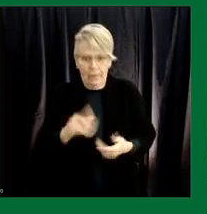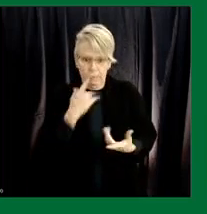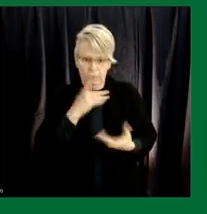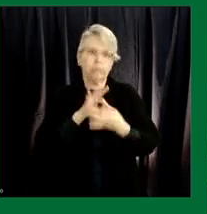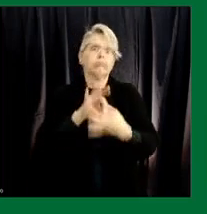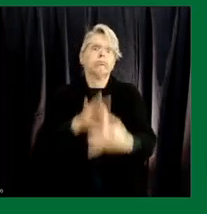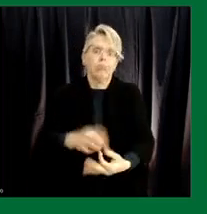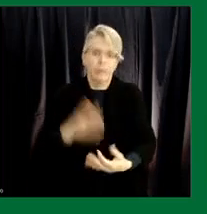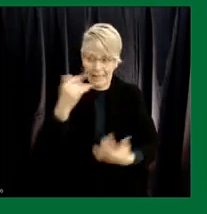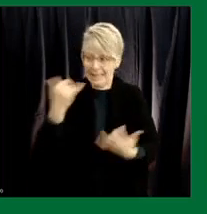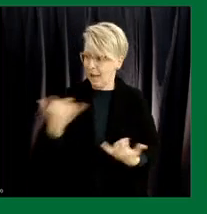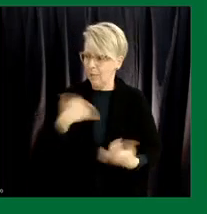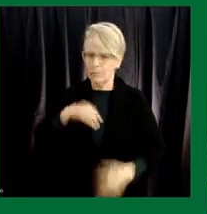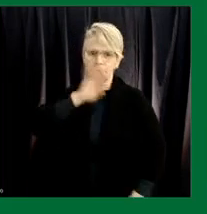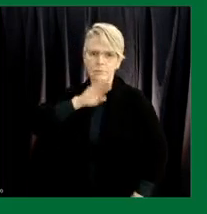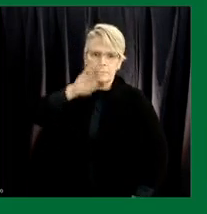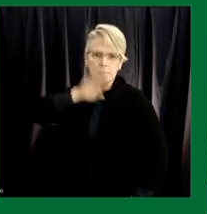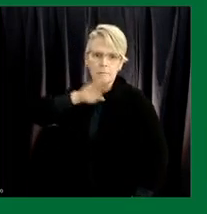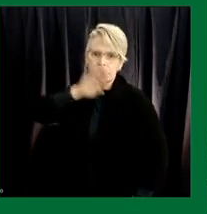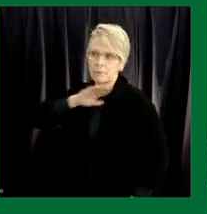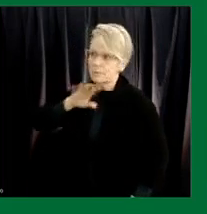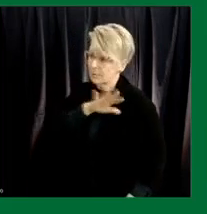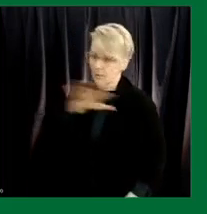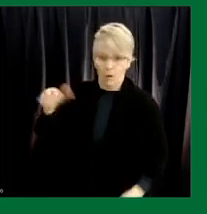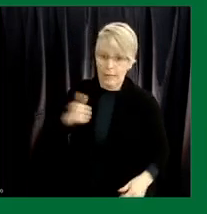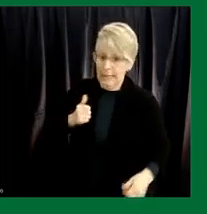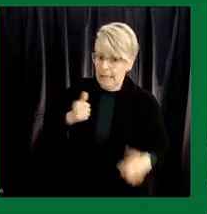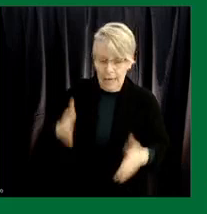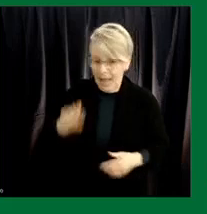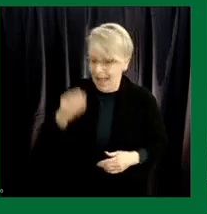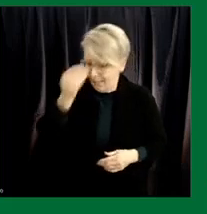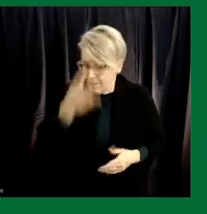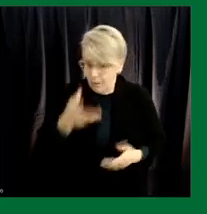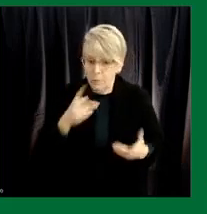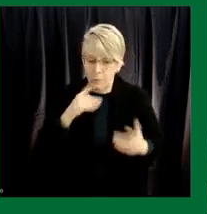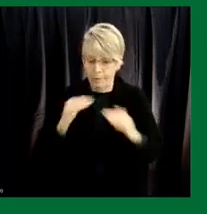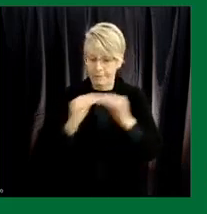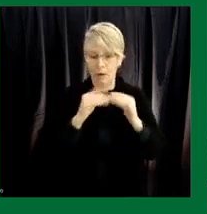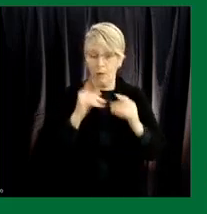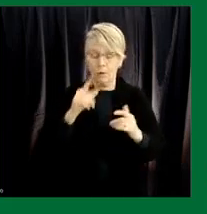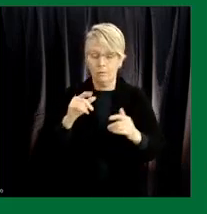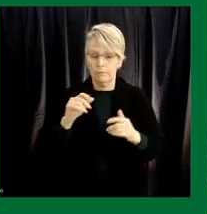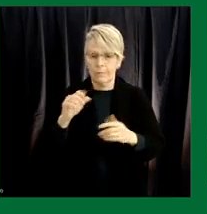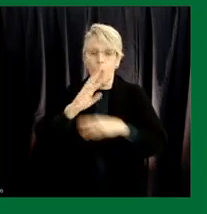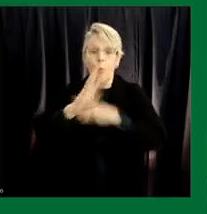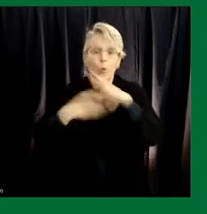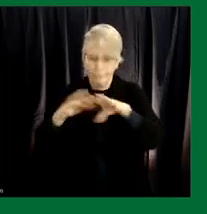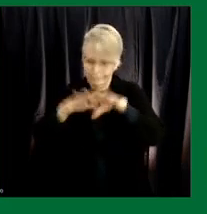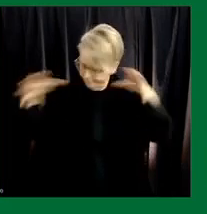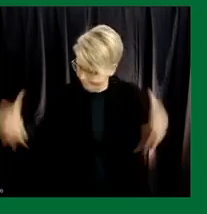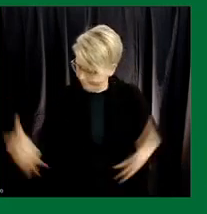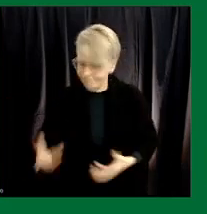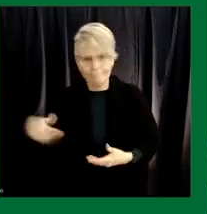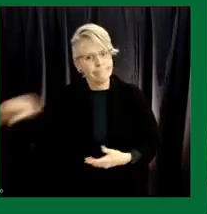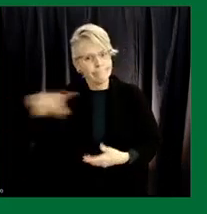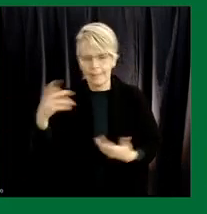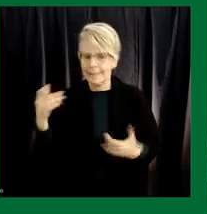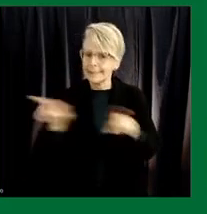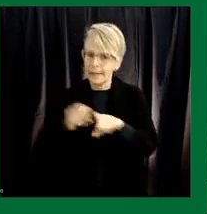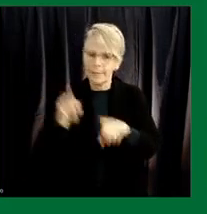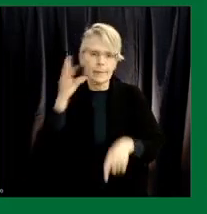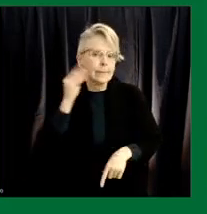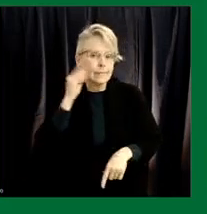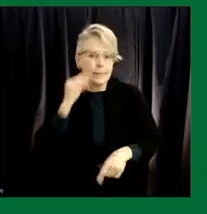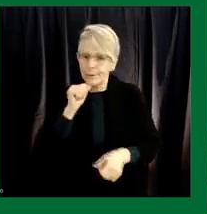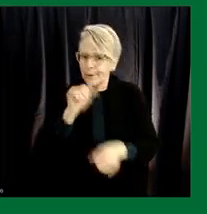to the challenge that we've all faced as canadians and in fairness i think as global citizens have faced in just the lack of vaccines in the early days